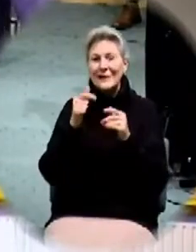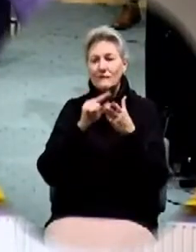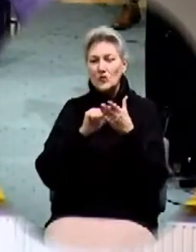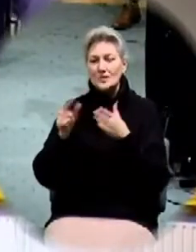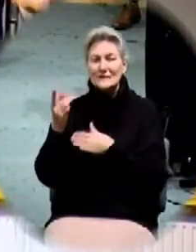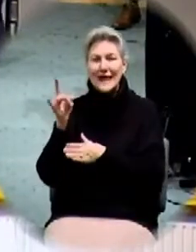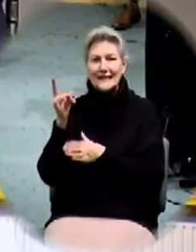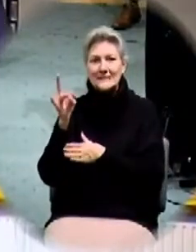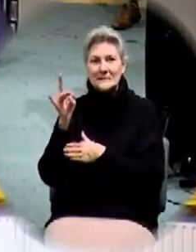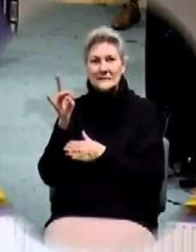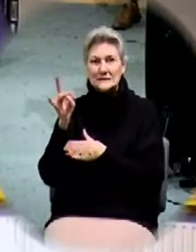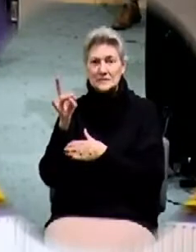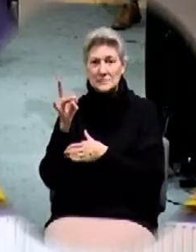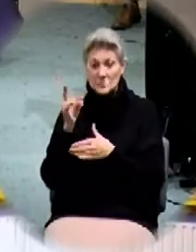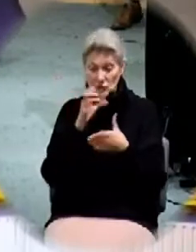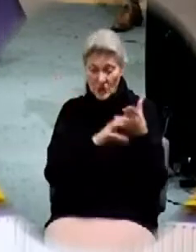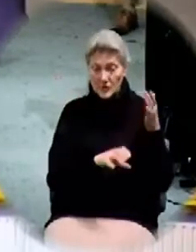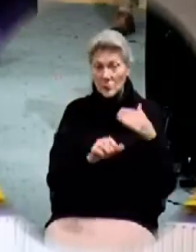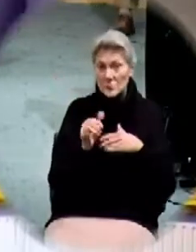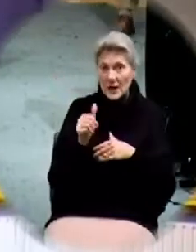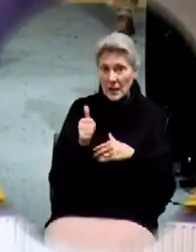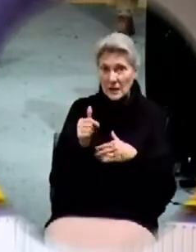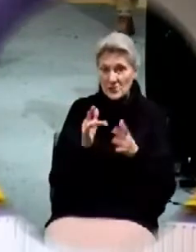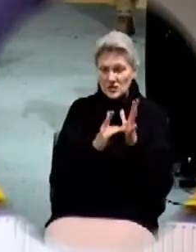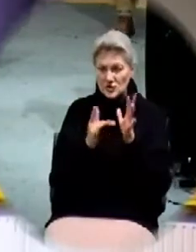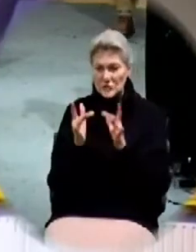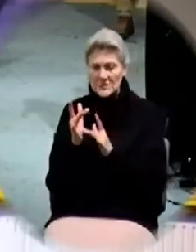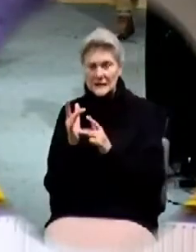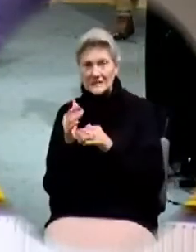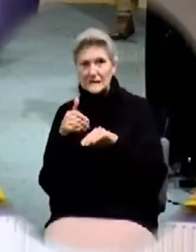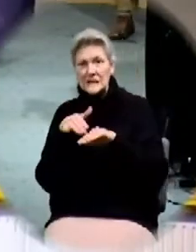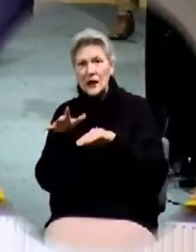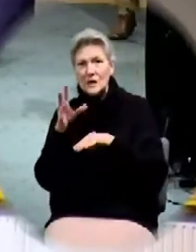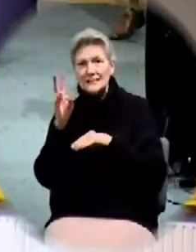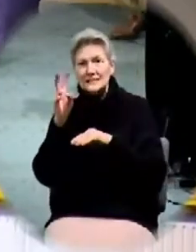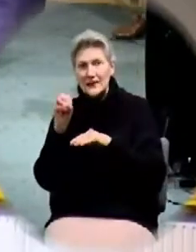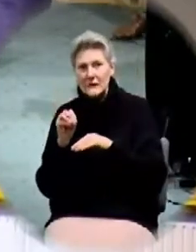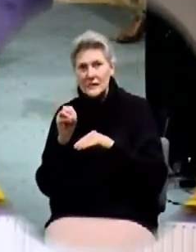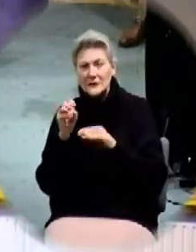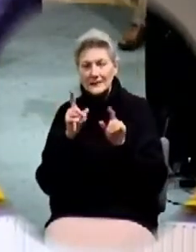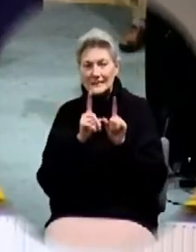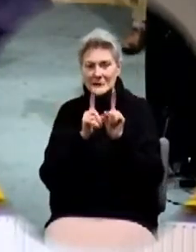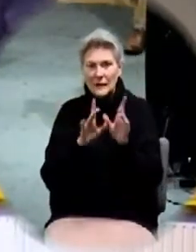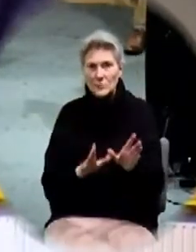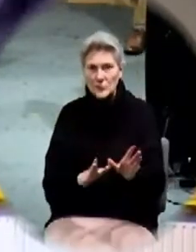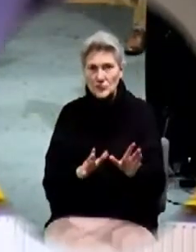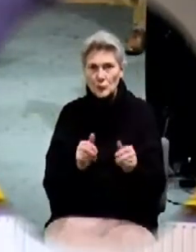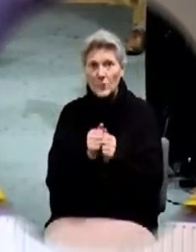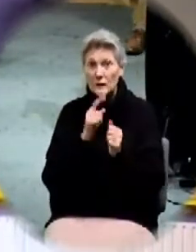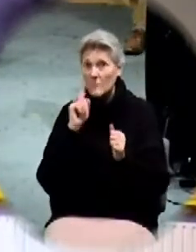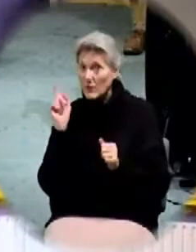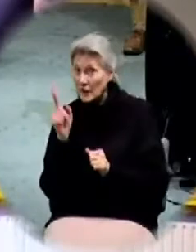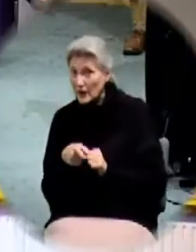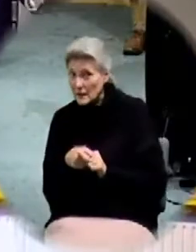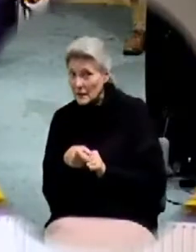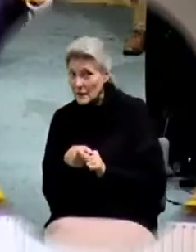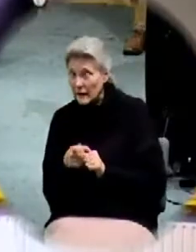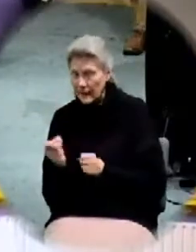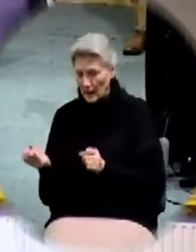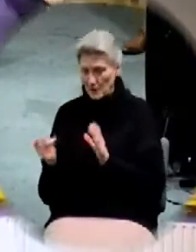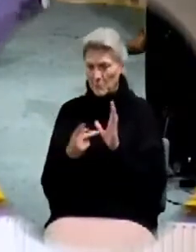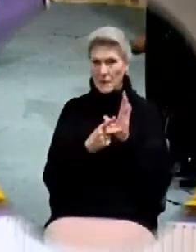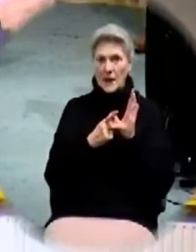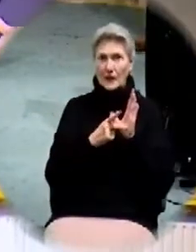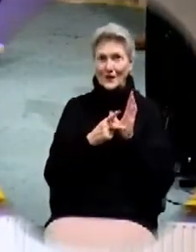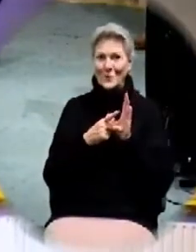in this 10th chapter just so you know Jesus sent out the 70 disciples with a command and they came